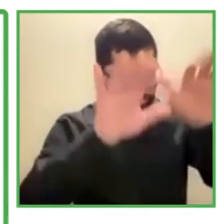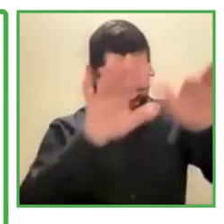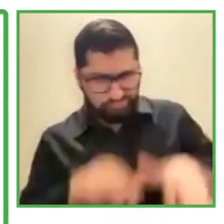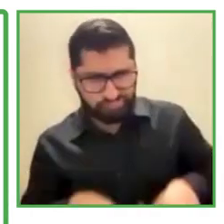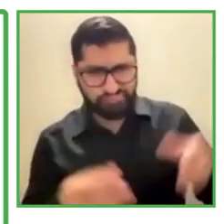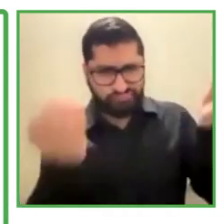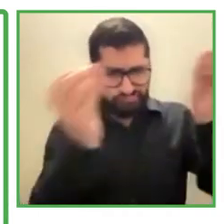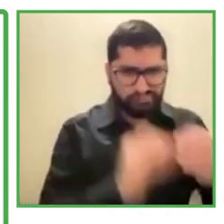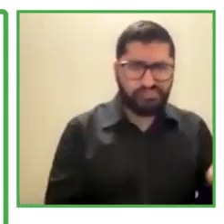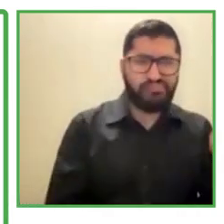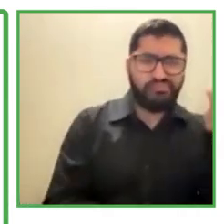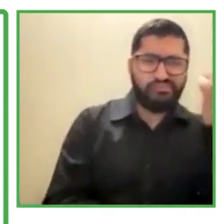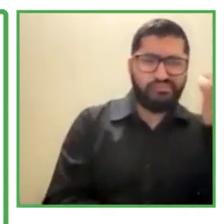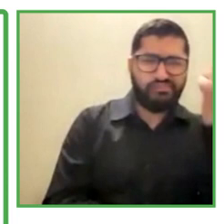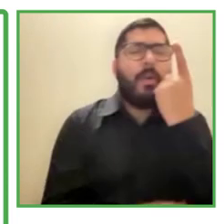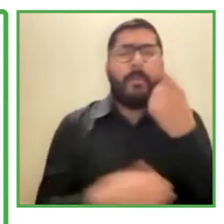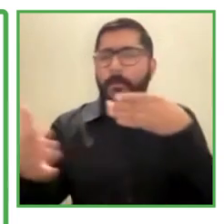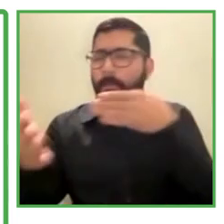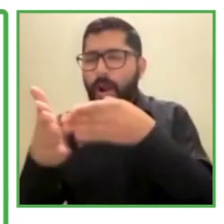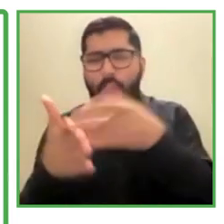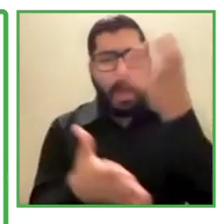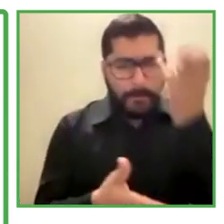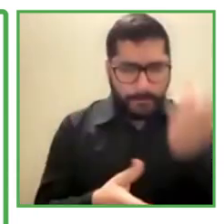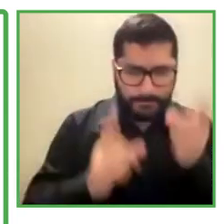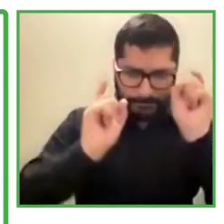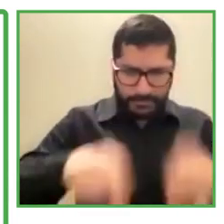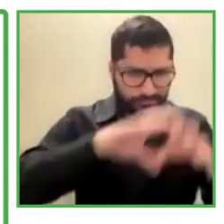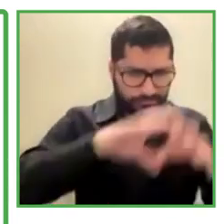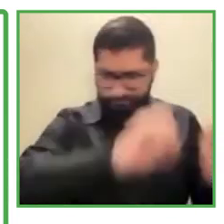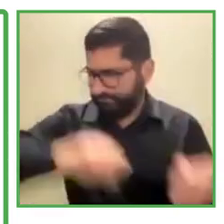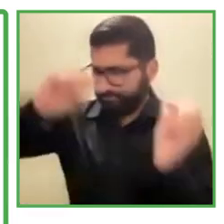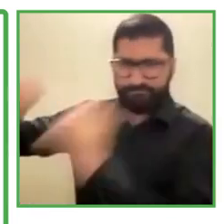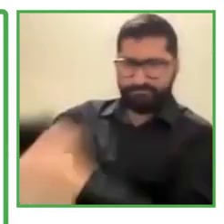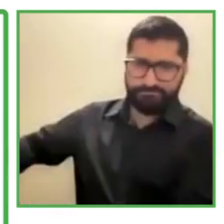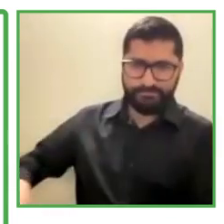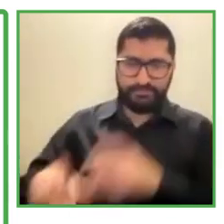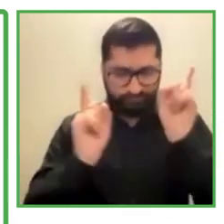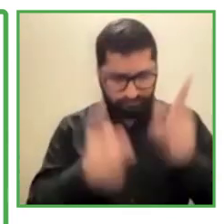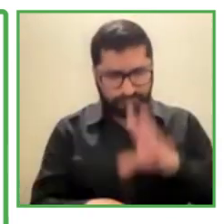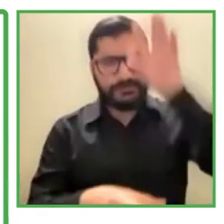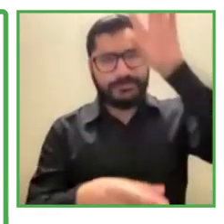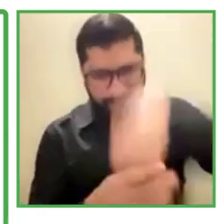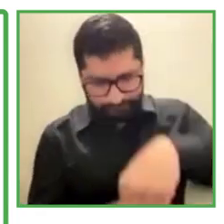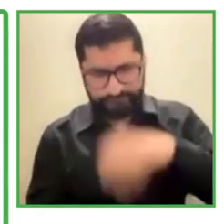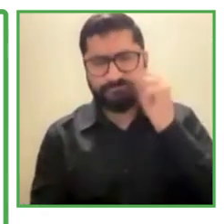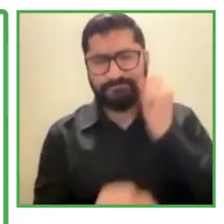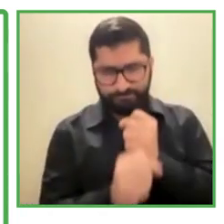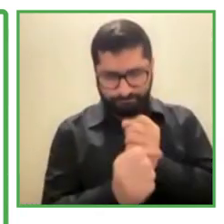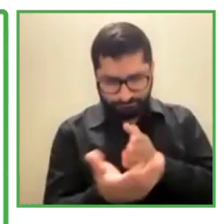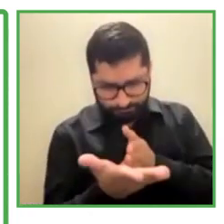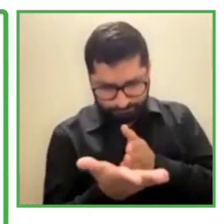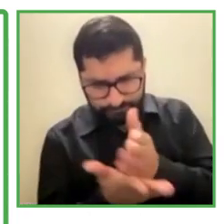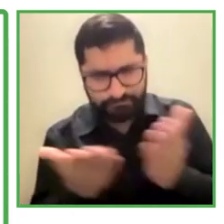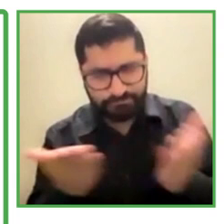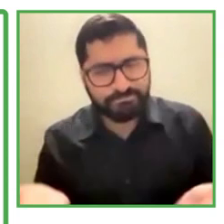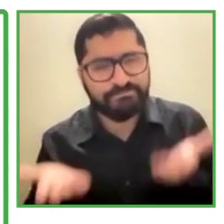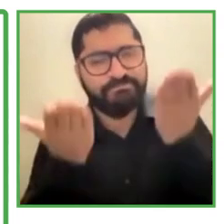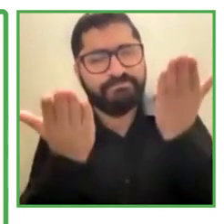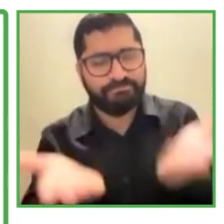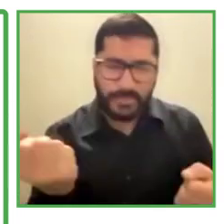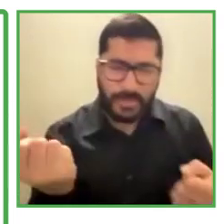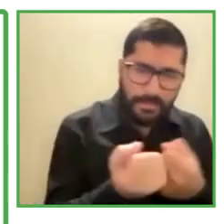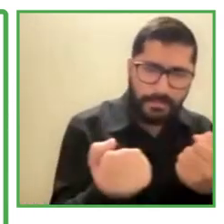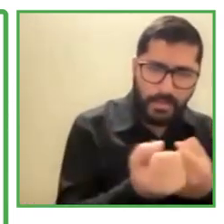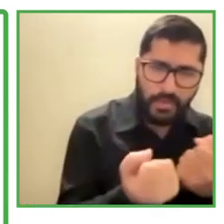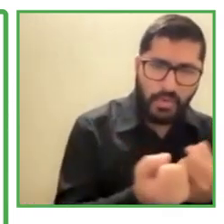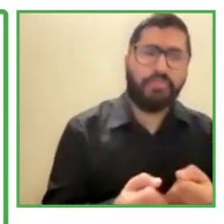we provide the support while they are implementing the changes from the businesses' side. These are some of the